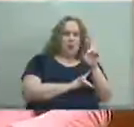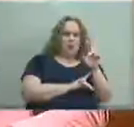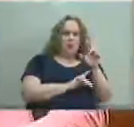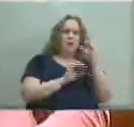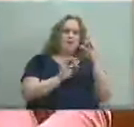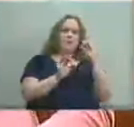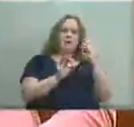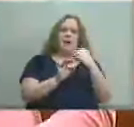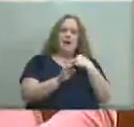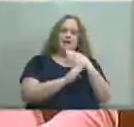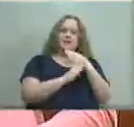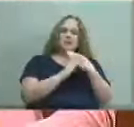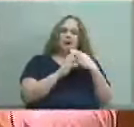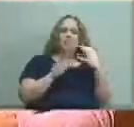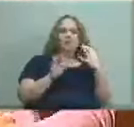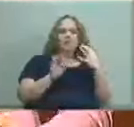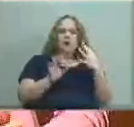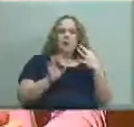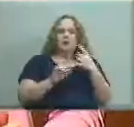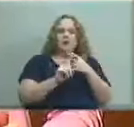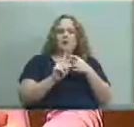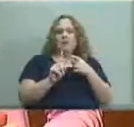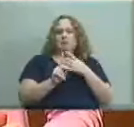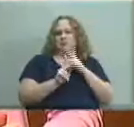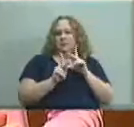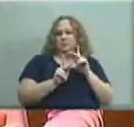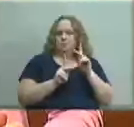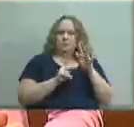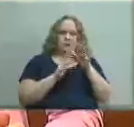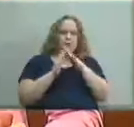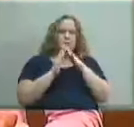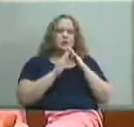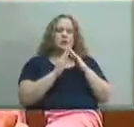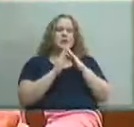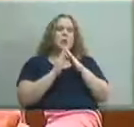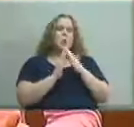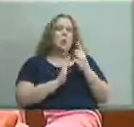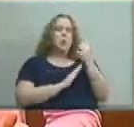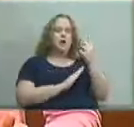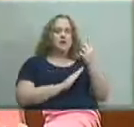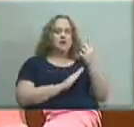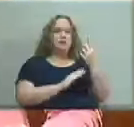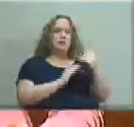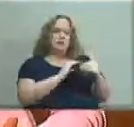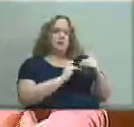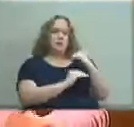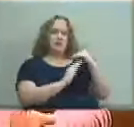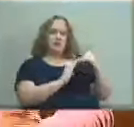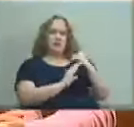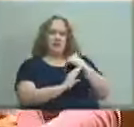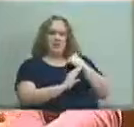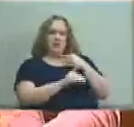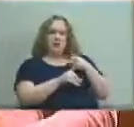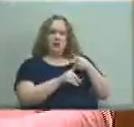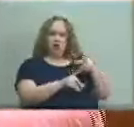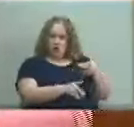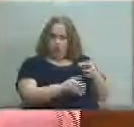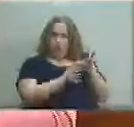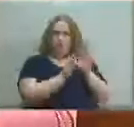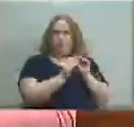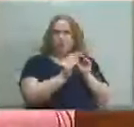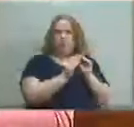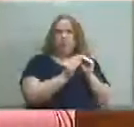i have some comments from some of our stakeholders one was actually submitted to us during tonight's board meeting